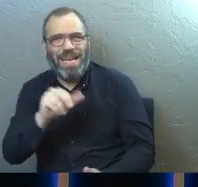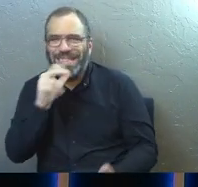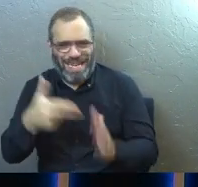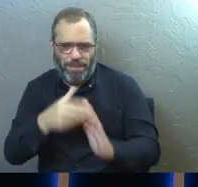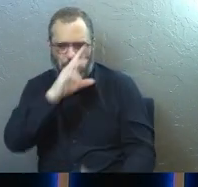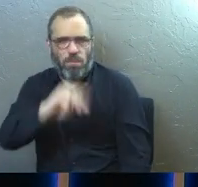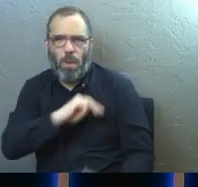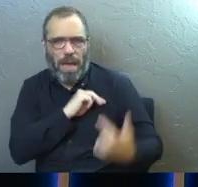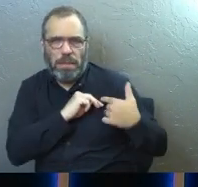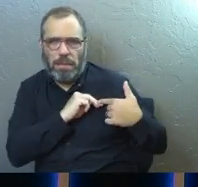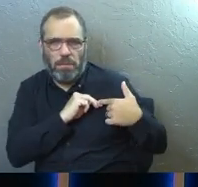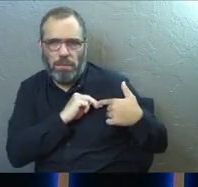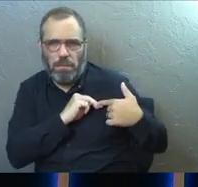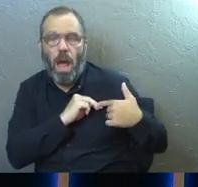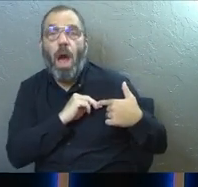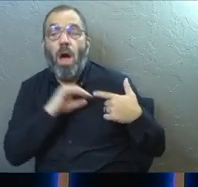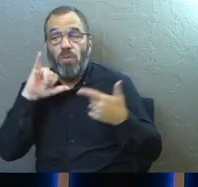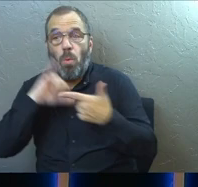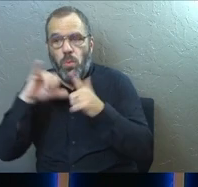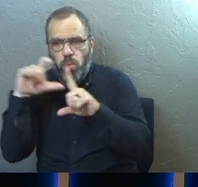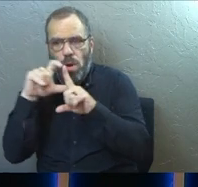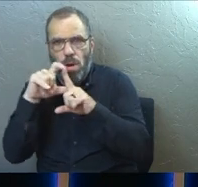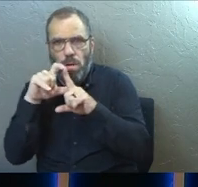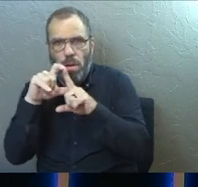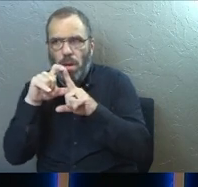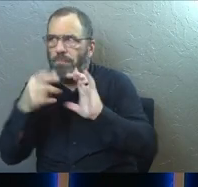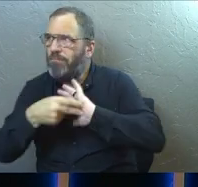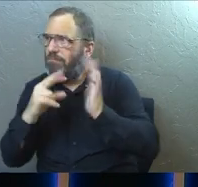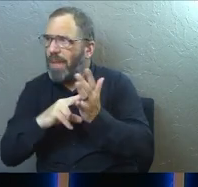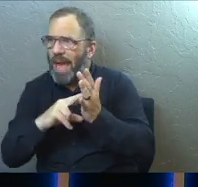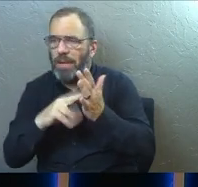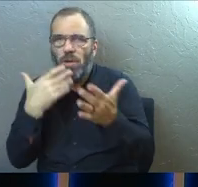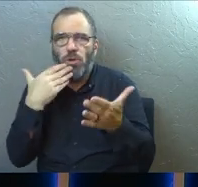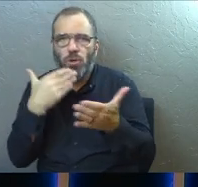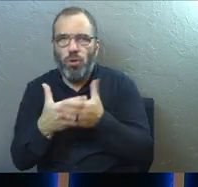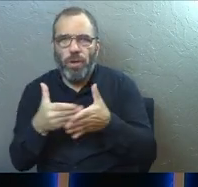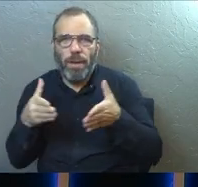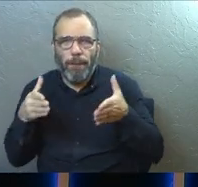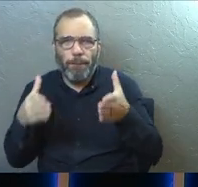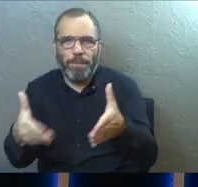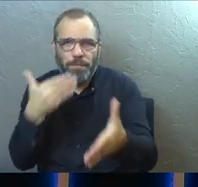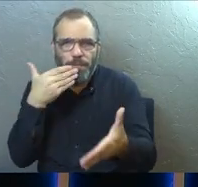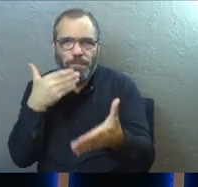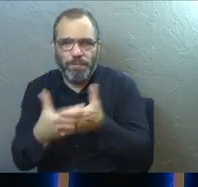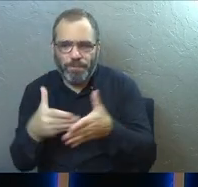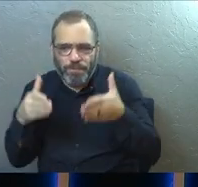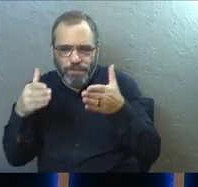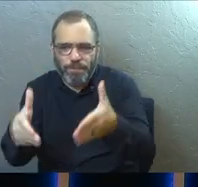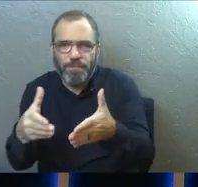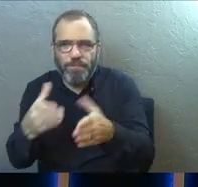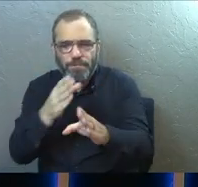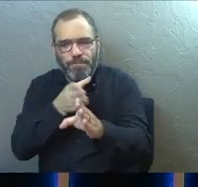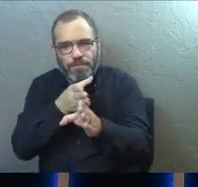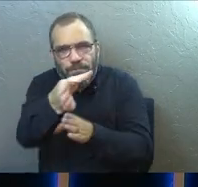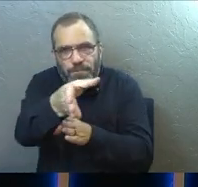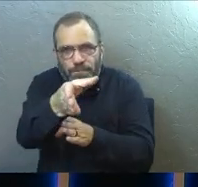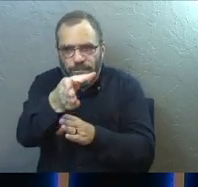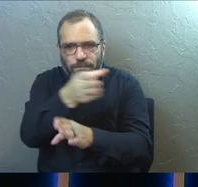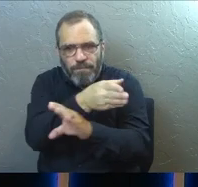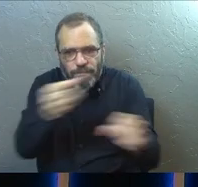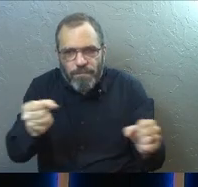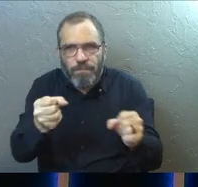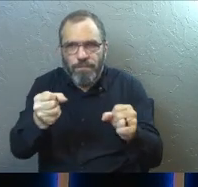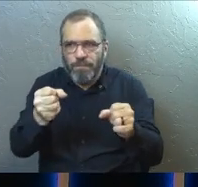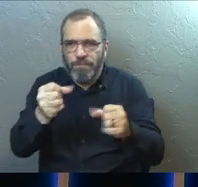imply morality. The original word just implied this is a good path. It's a good path. It's a straight path. It's a safe